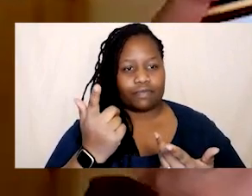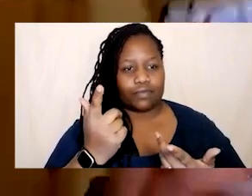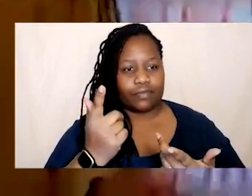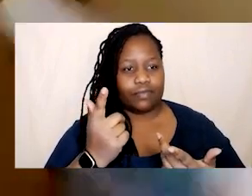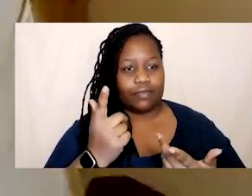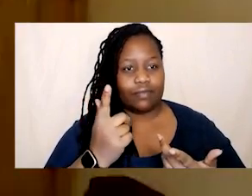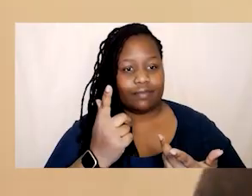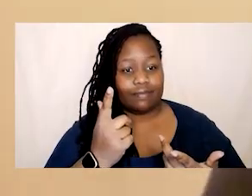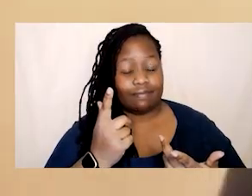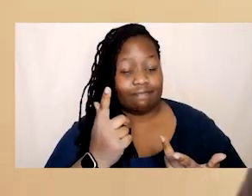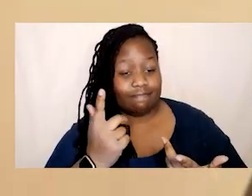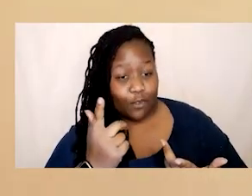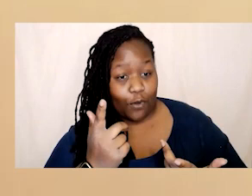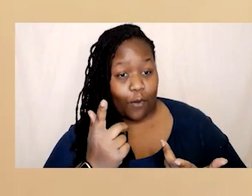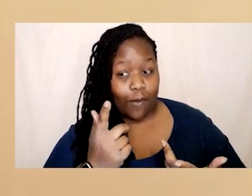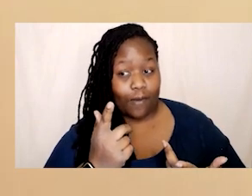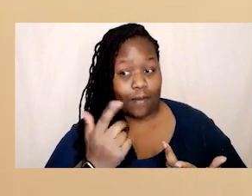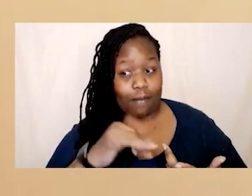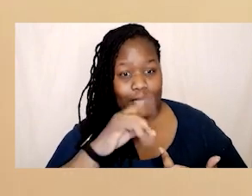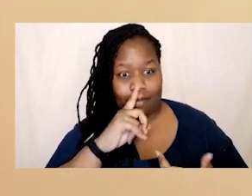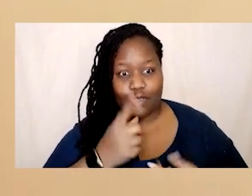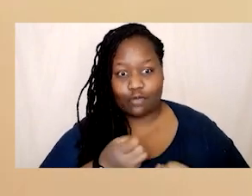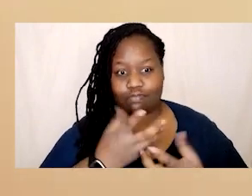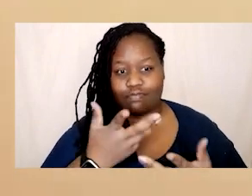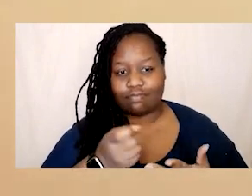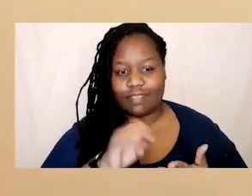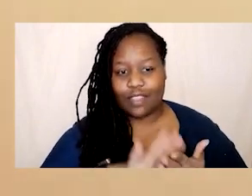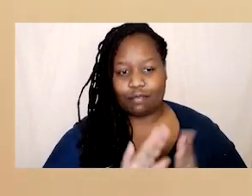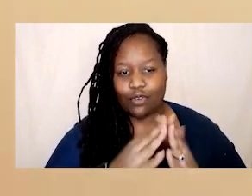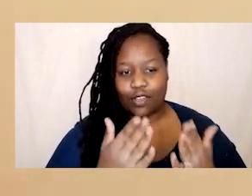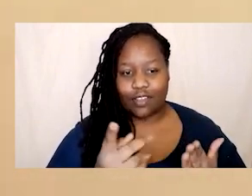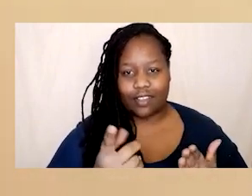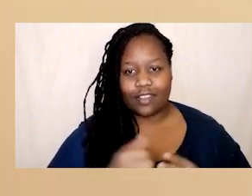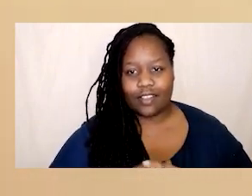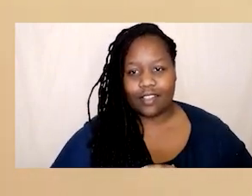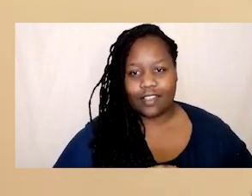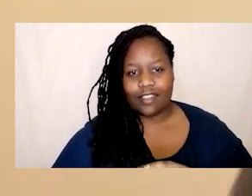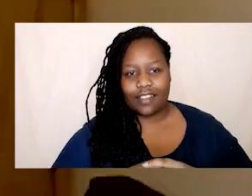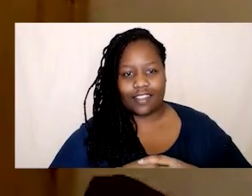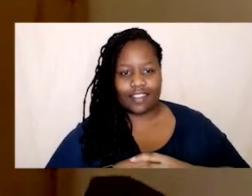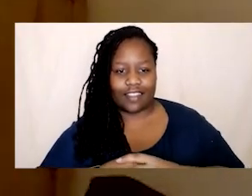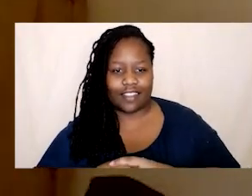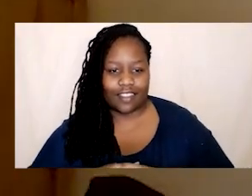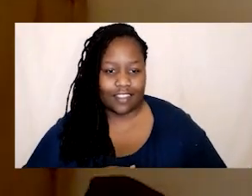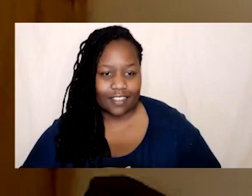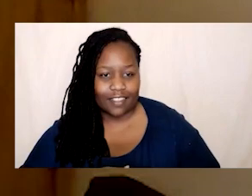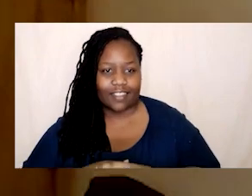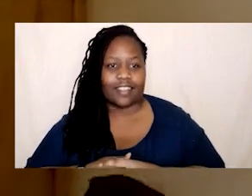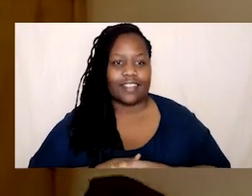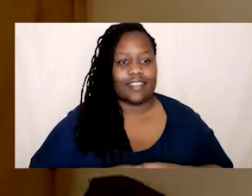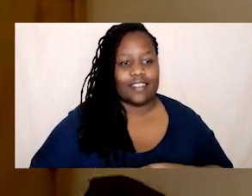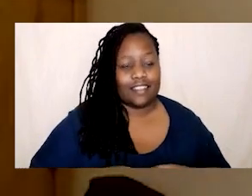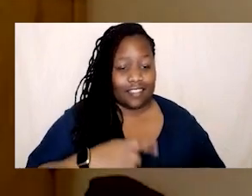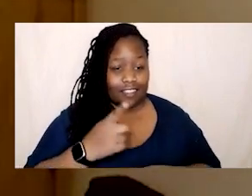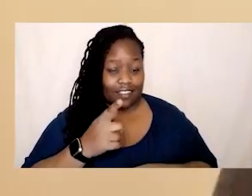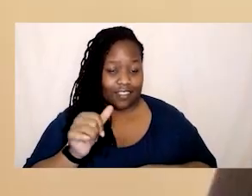buy the book then you'll find out i should just hire you to do the marketing for the book i am a salesperson by profession like yeah